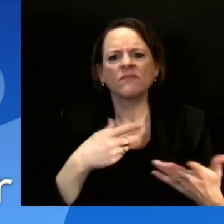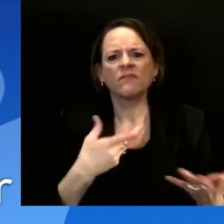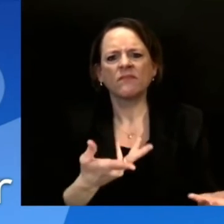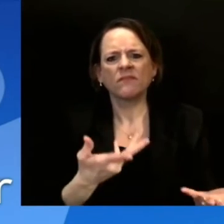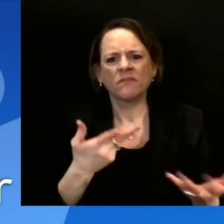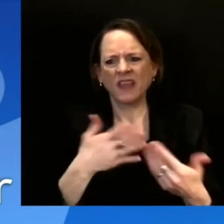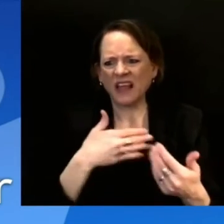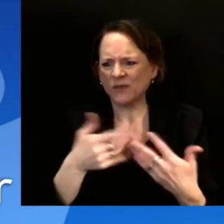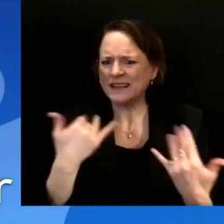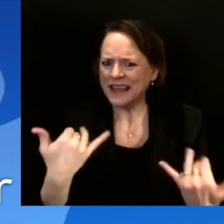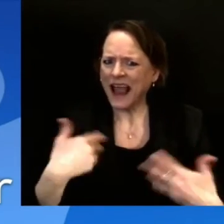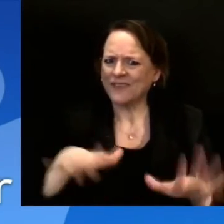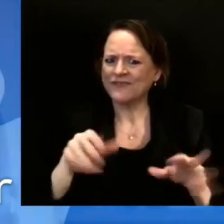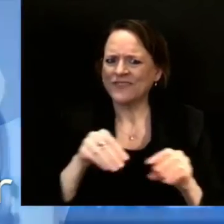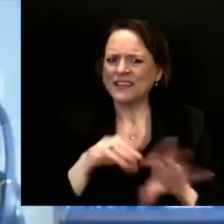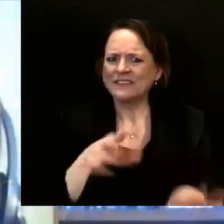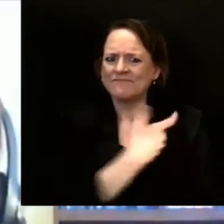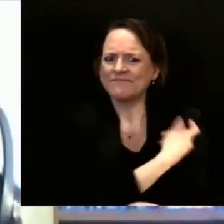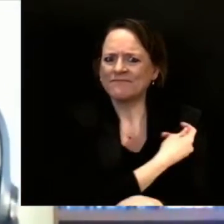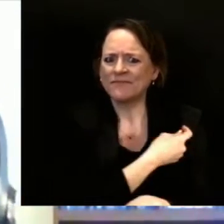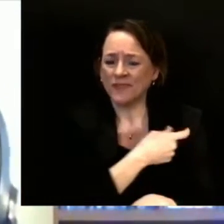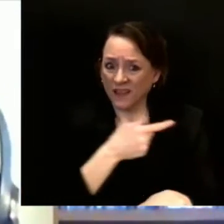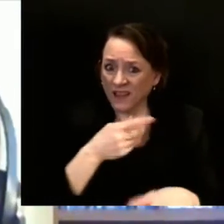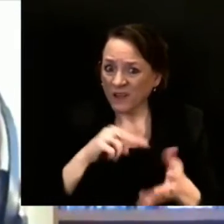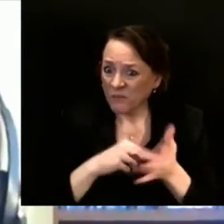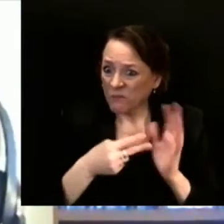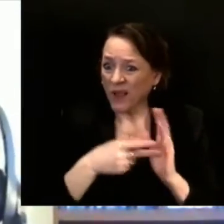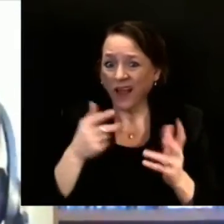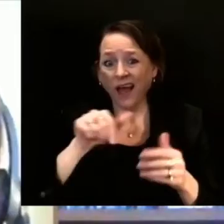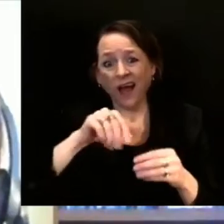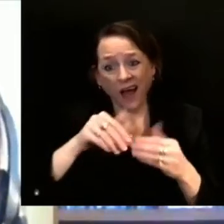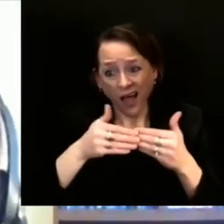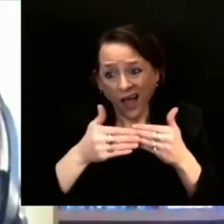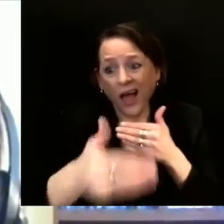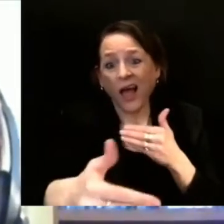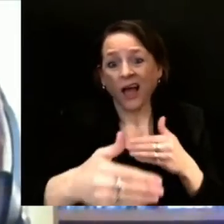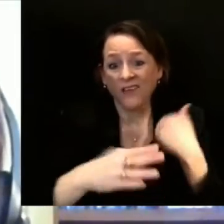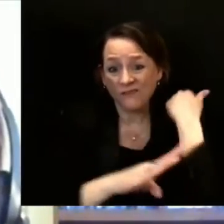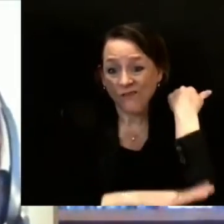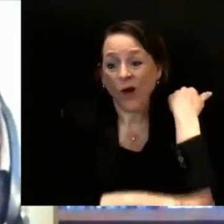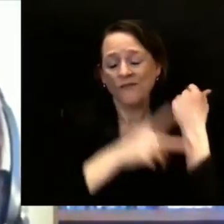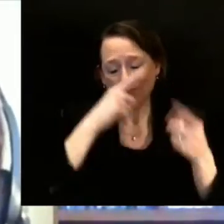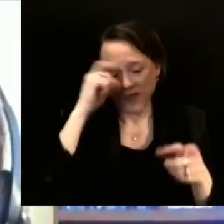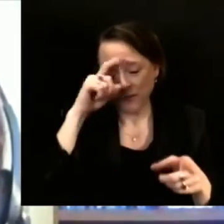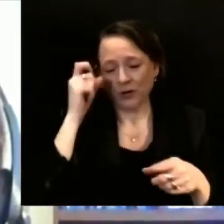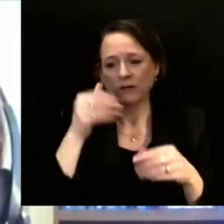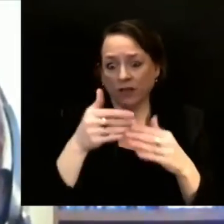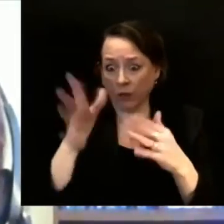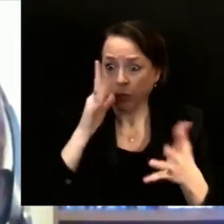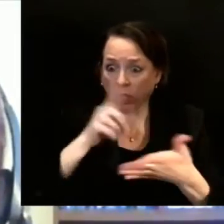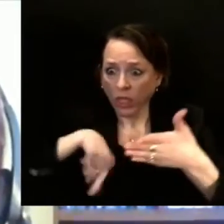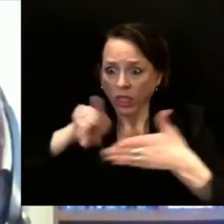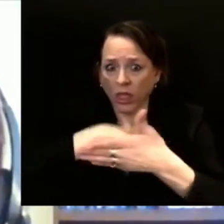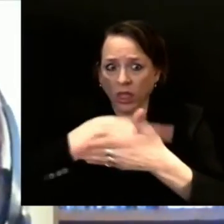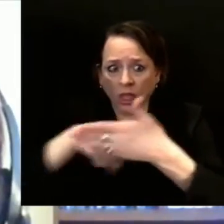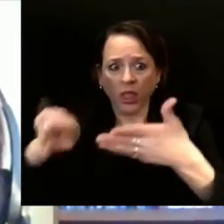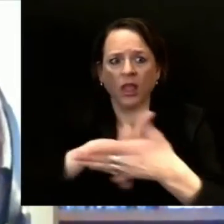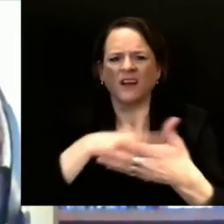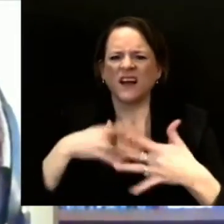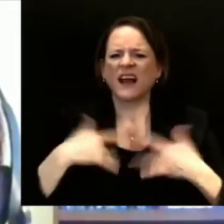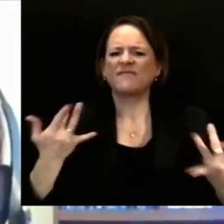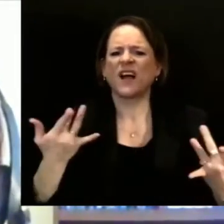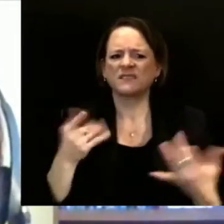Yeah. So to your first question about teachers, if